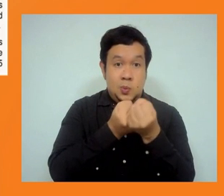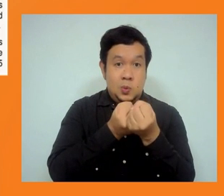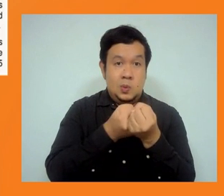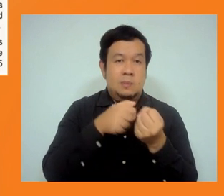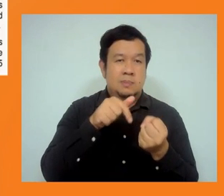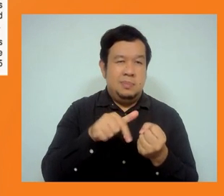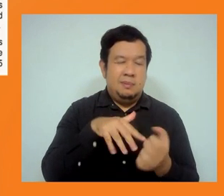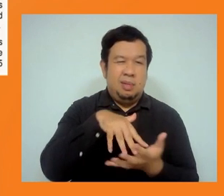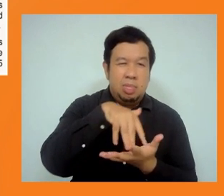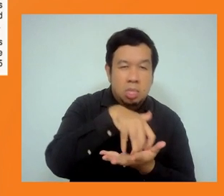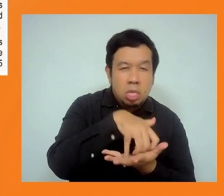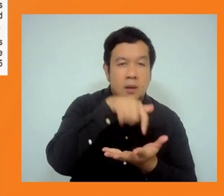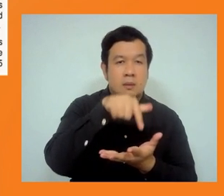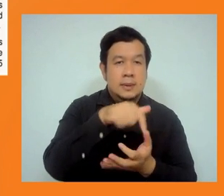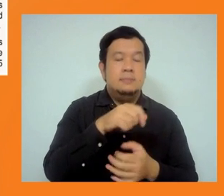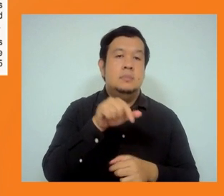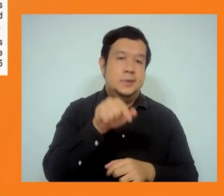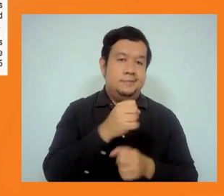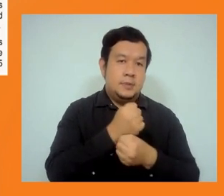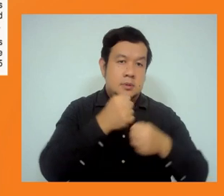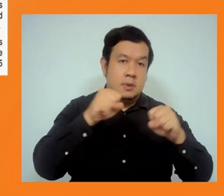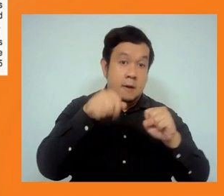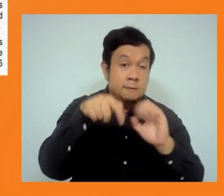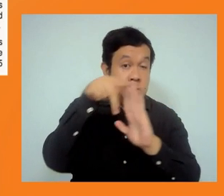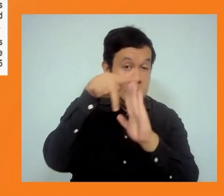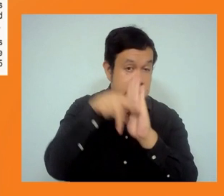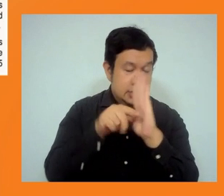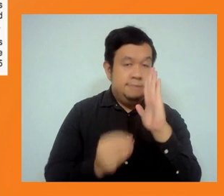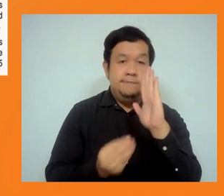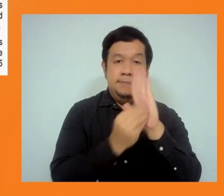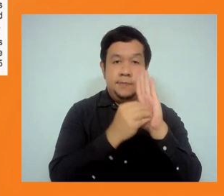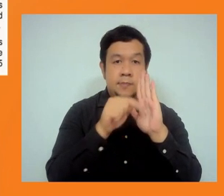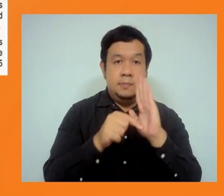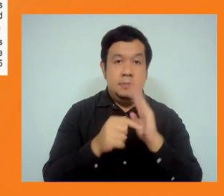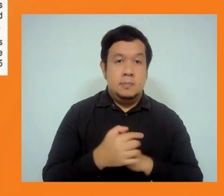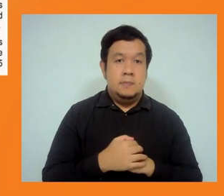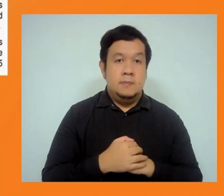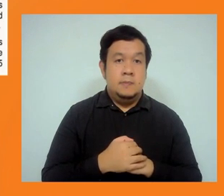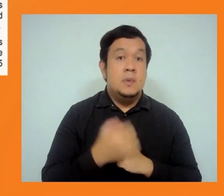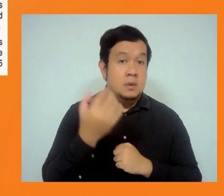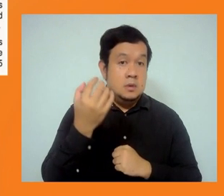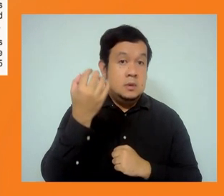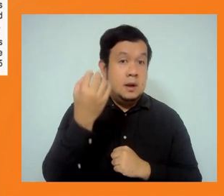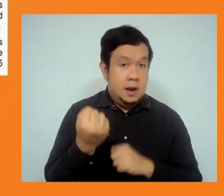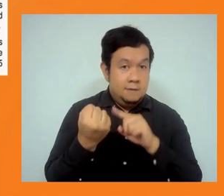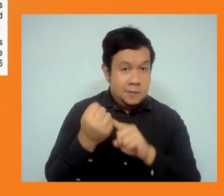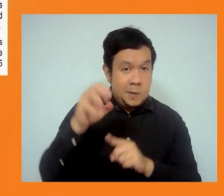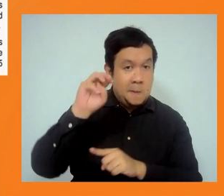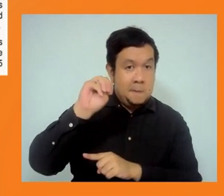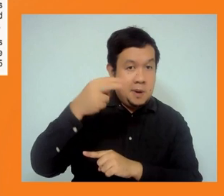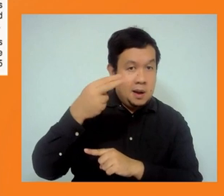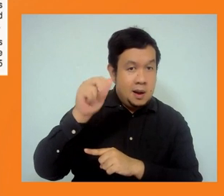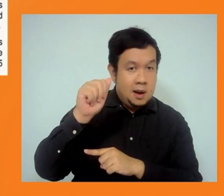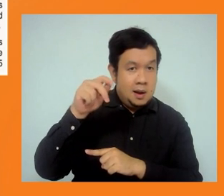same project I was referring the the Moragak on the project. So it it involved China Development Bank,